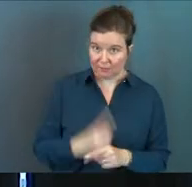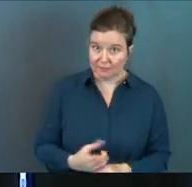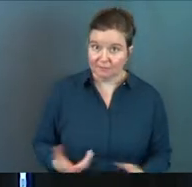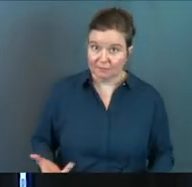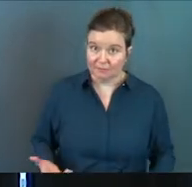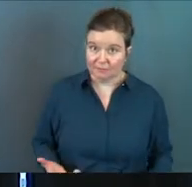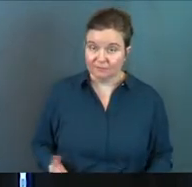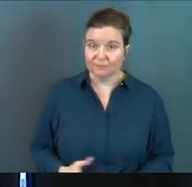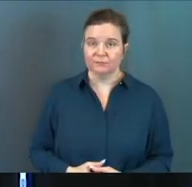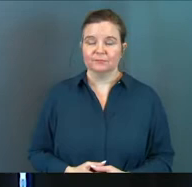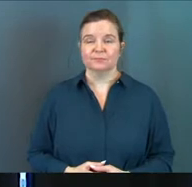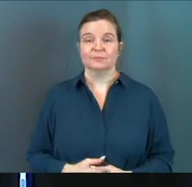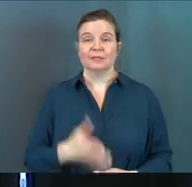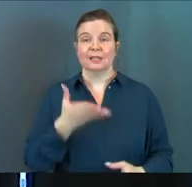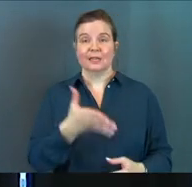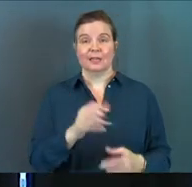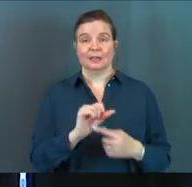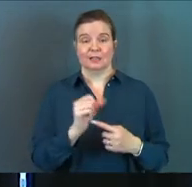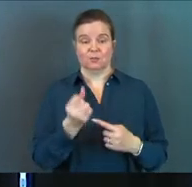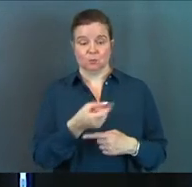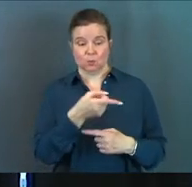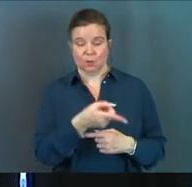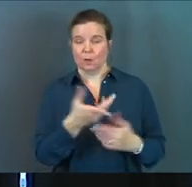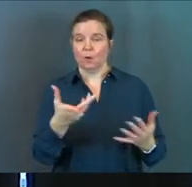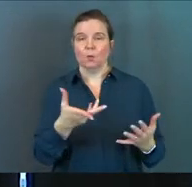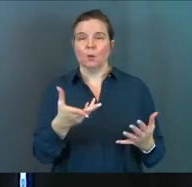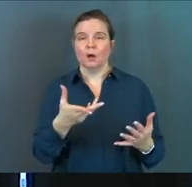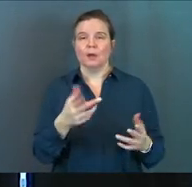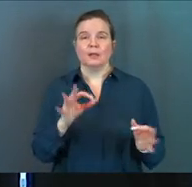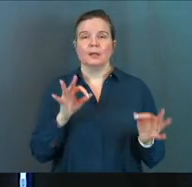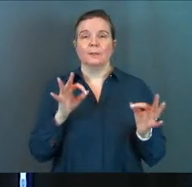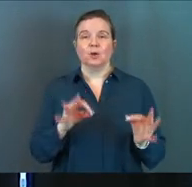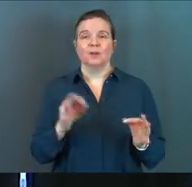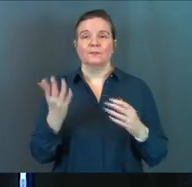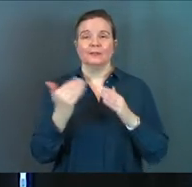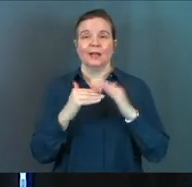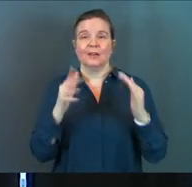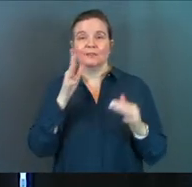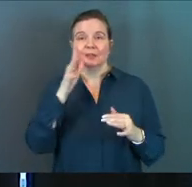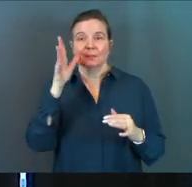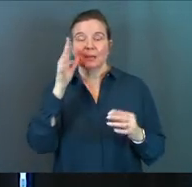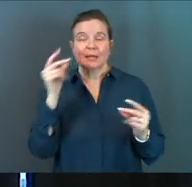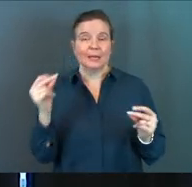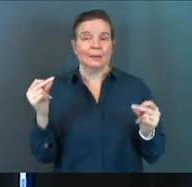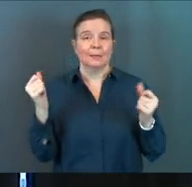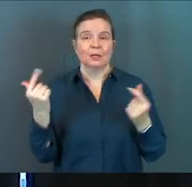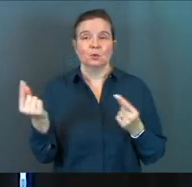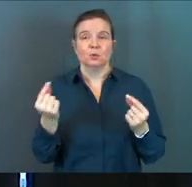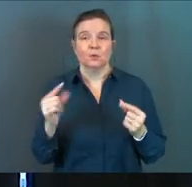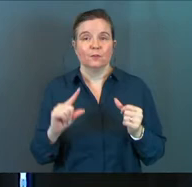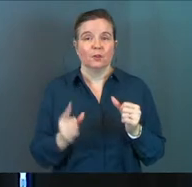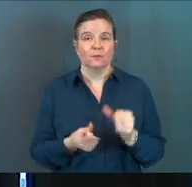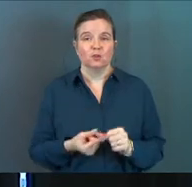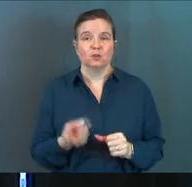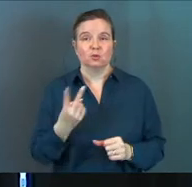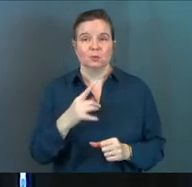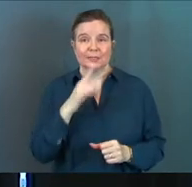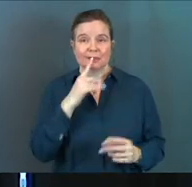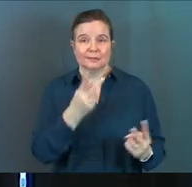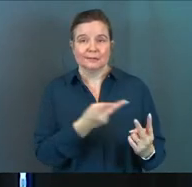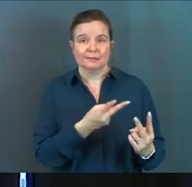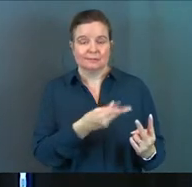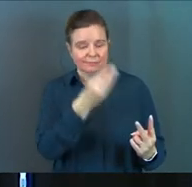amen? And in that scenario, what does the perfect heavenly parent immediately do to the first two children?